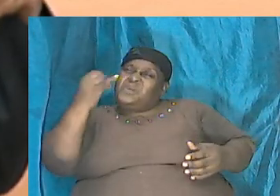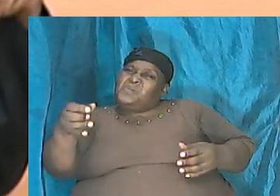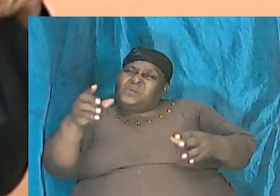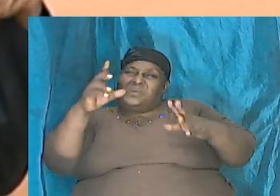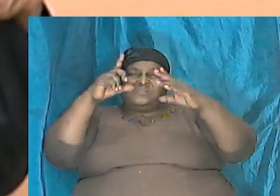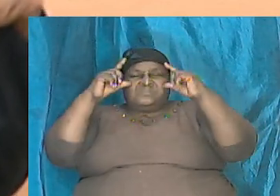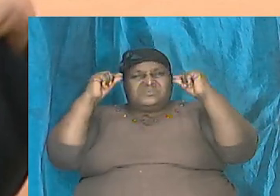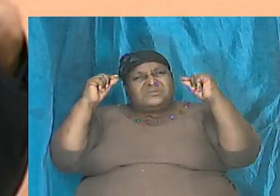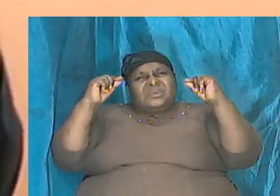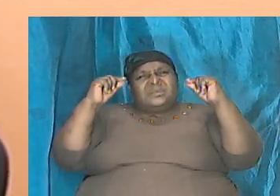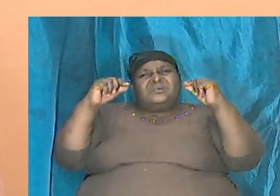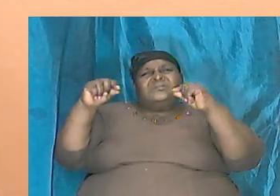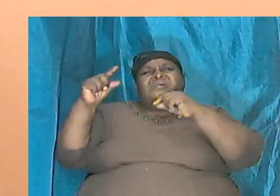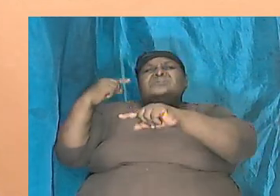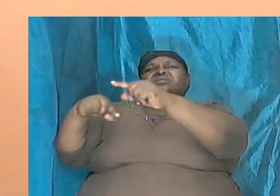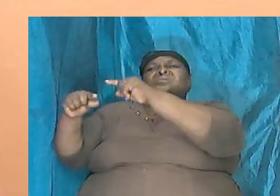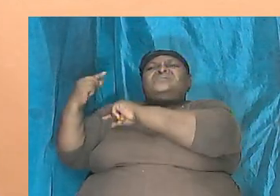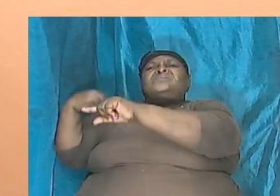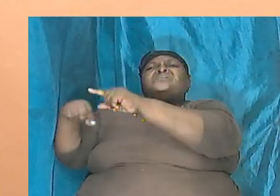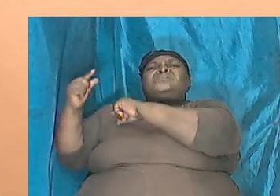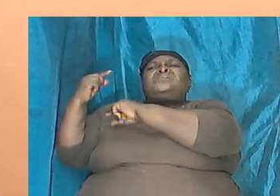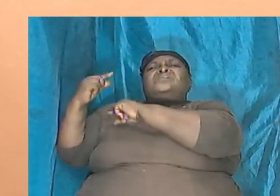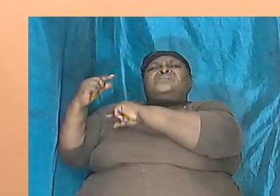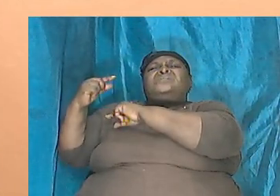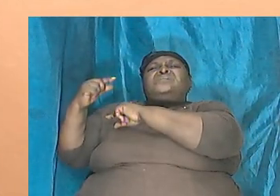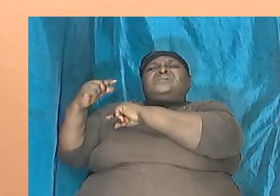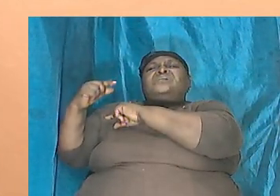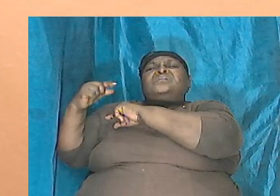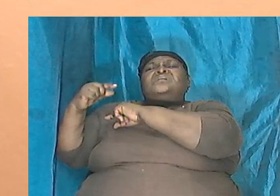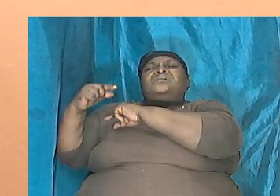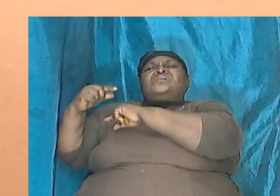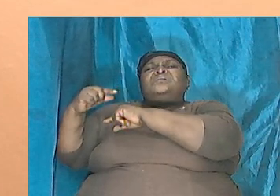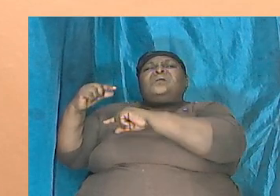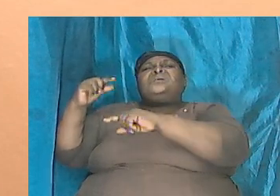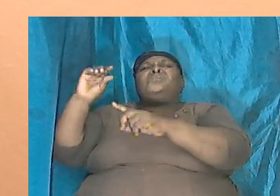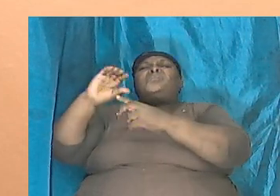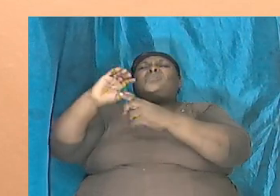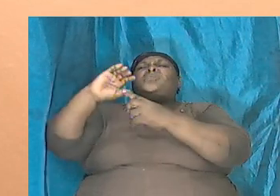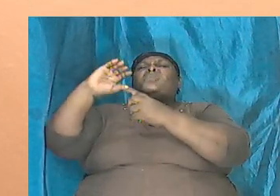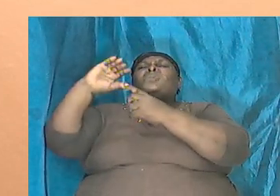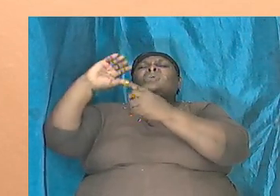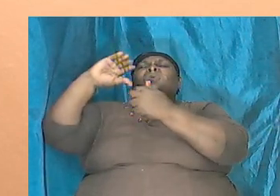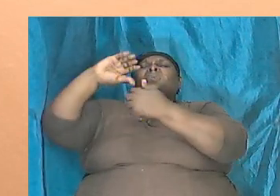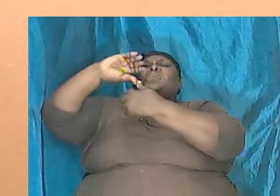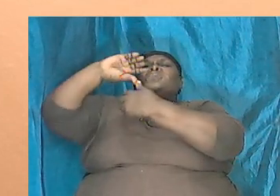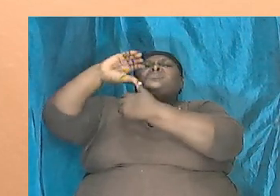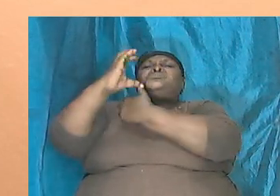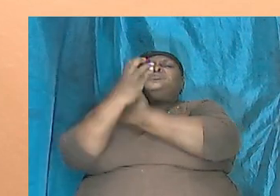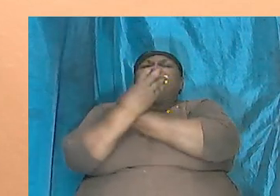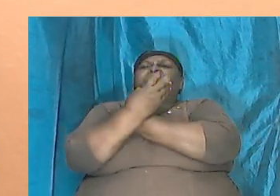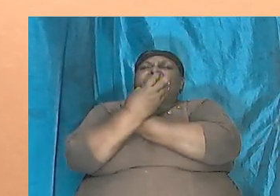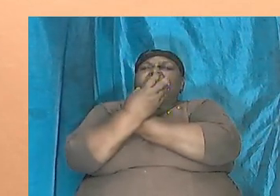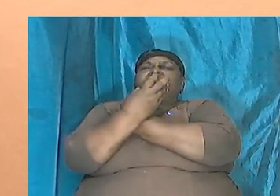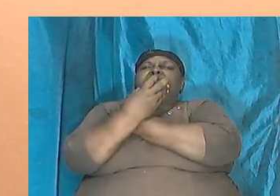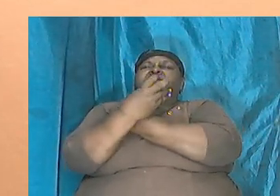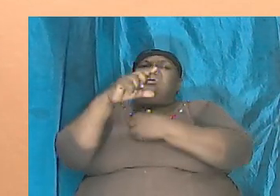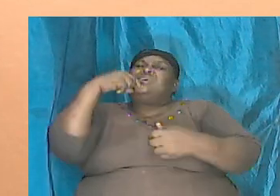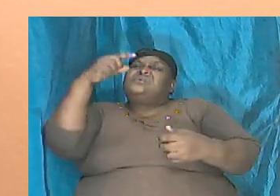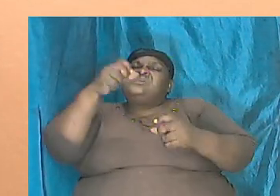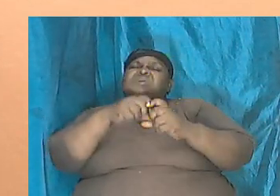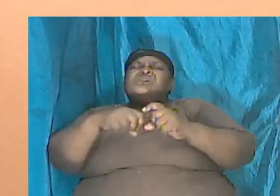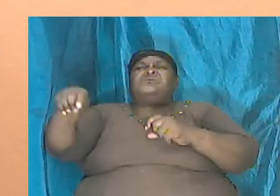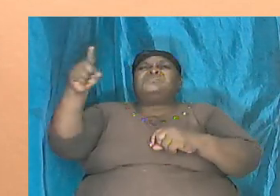ancestry and Chinese tribal culture, you find them speaking about dragons.